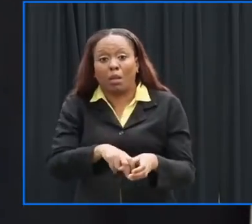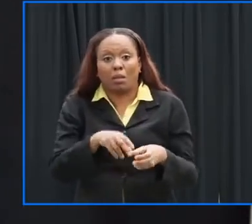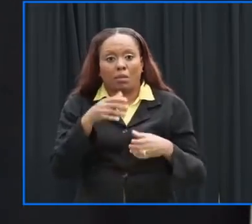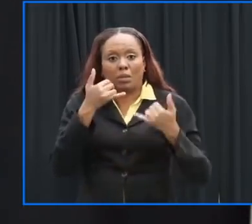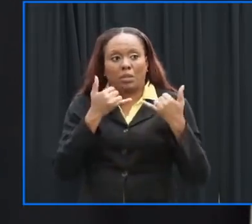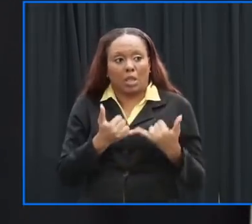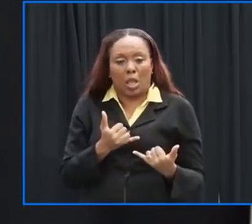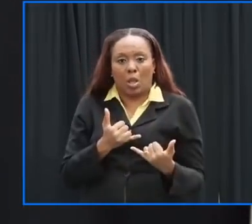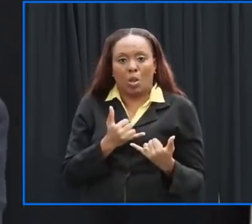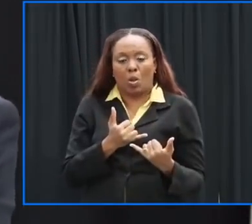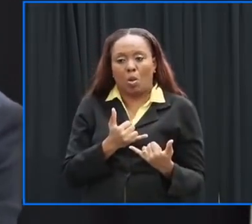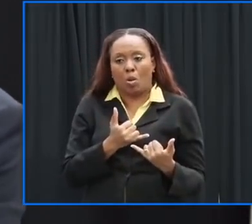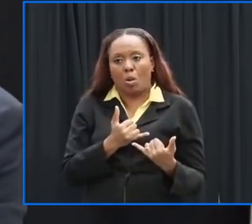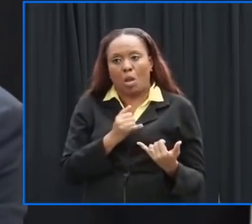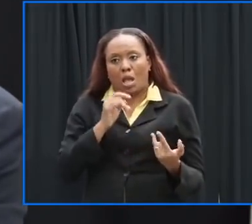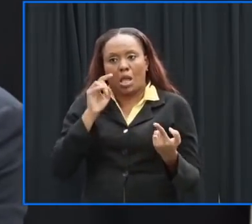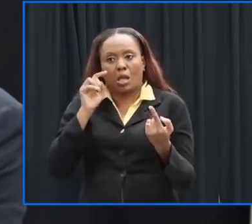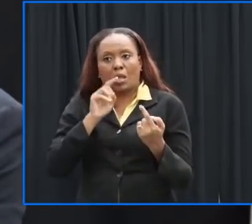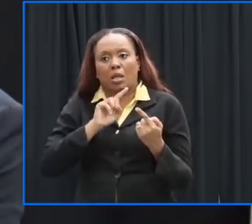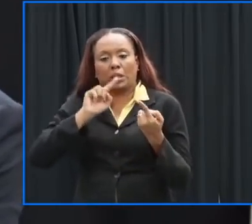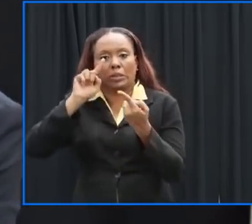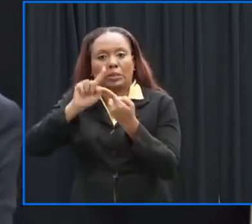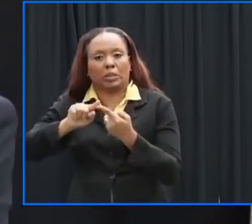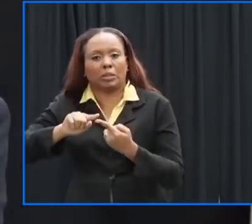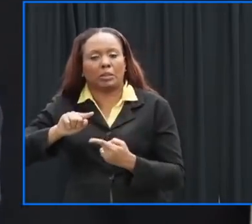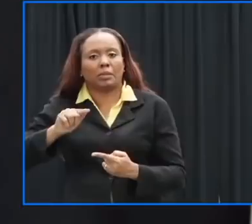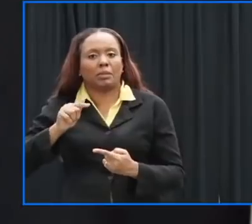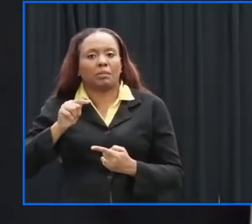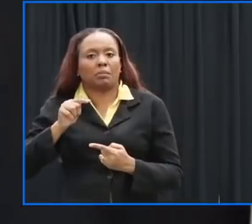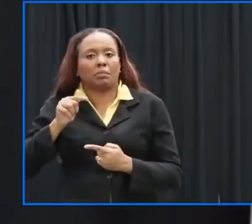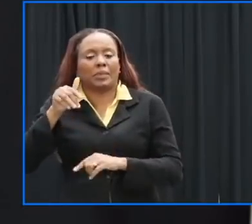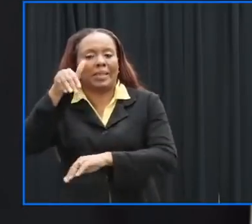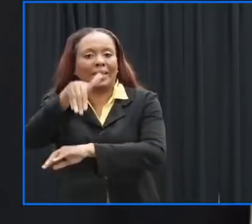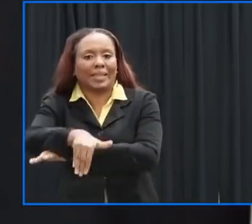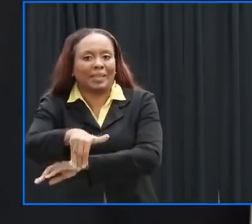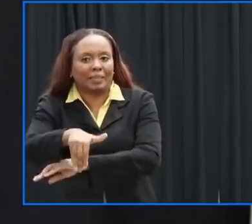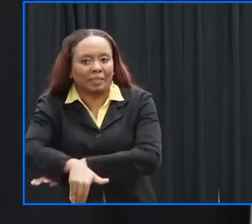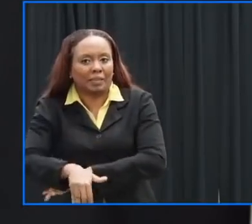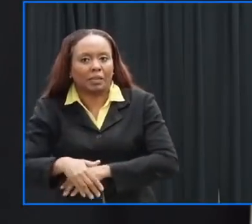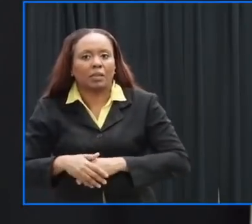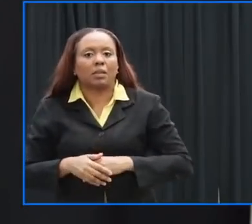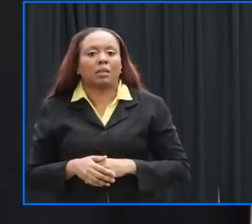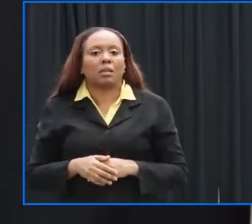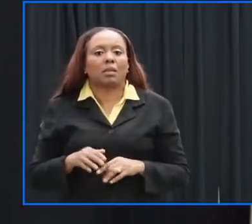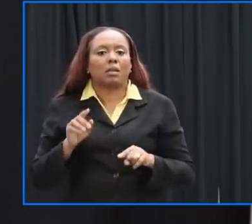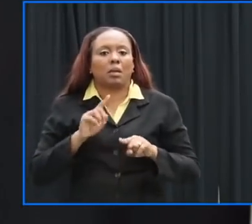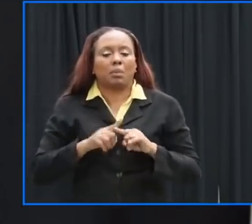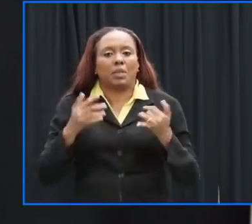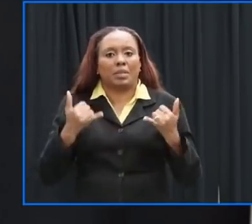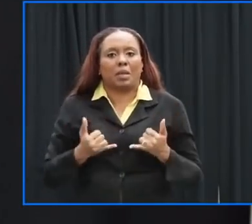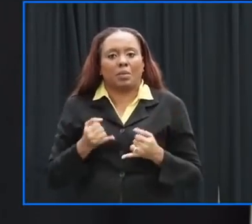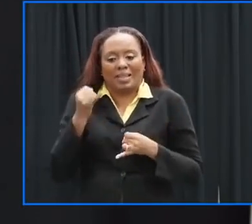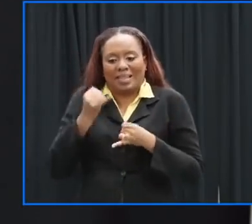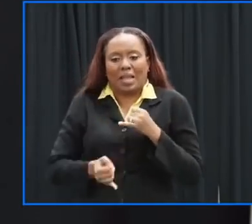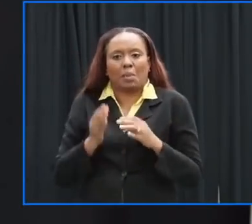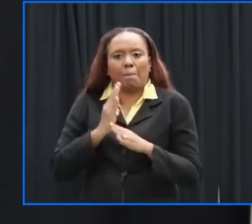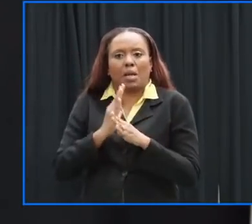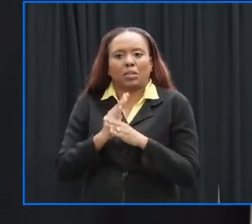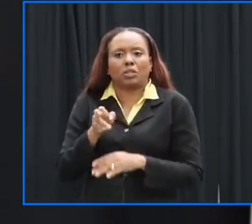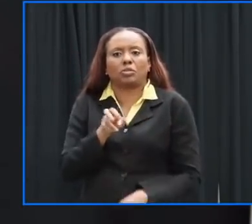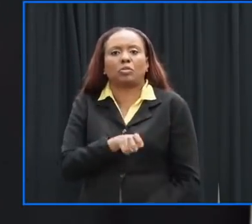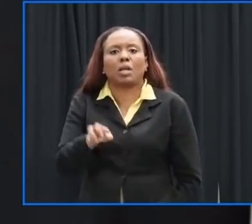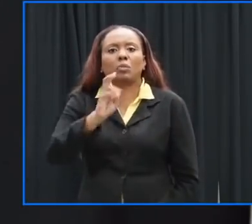the public service having already closed and the time the last bus leaves is terminal tonight at nine um